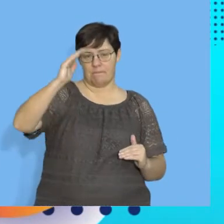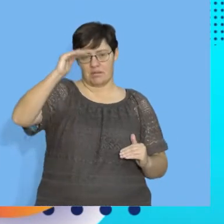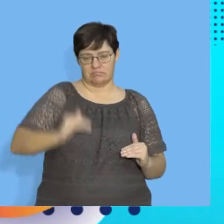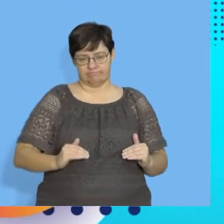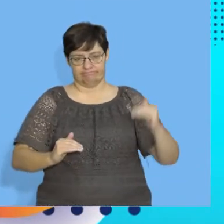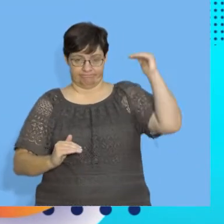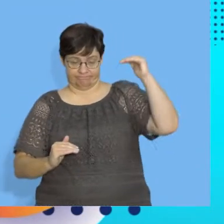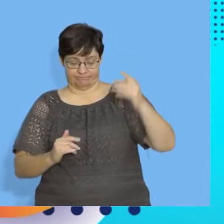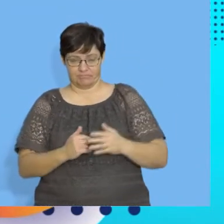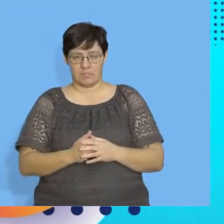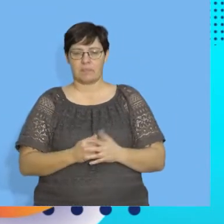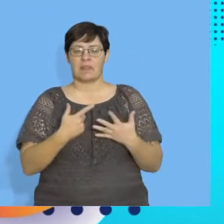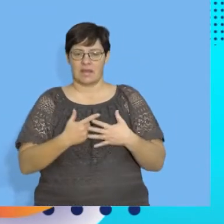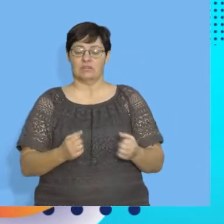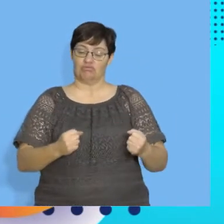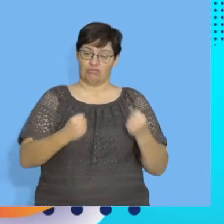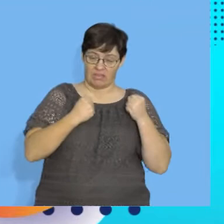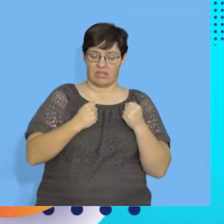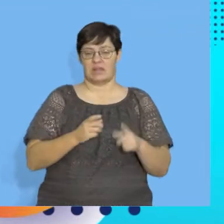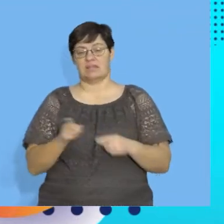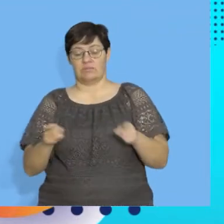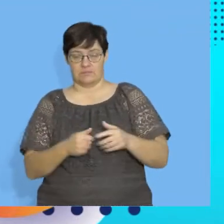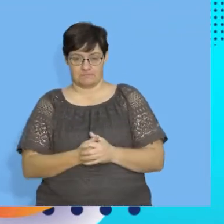It's the strength and the direction.